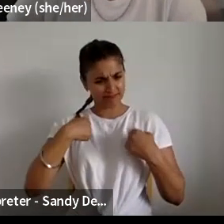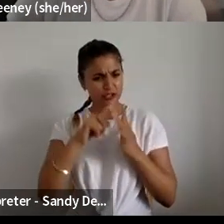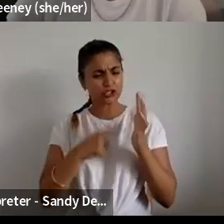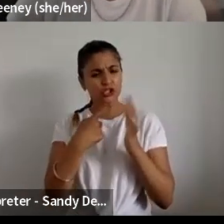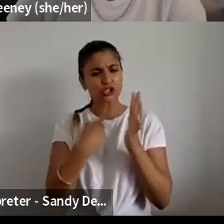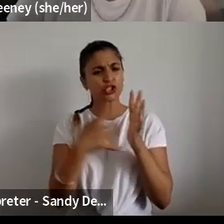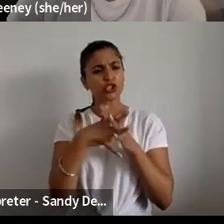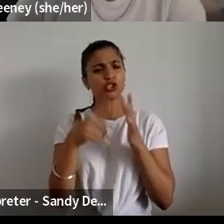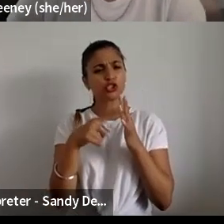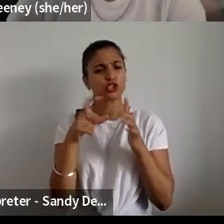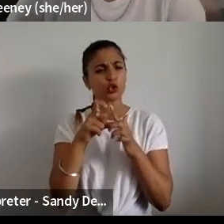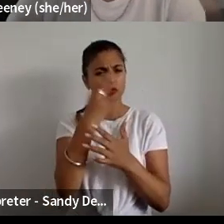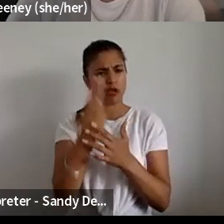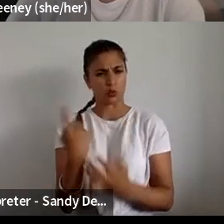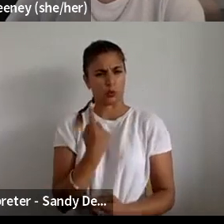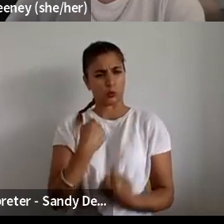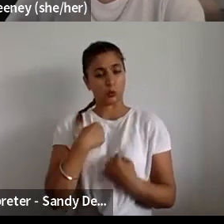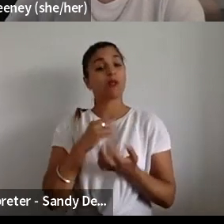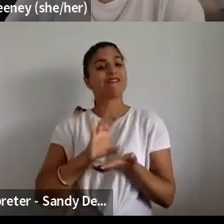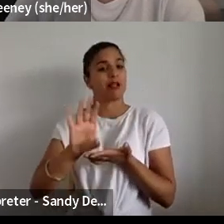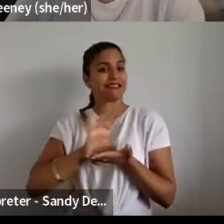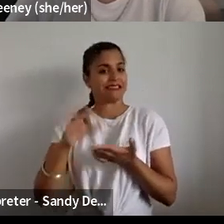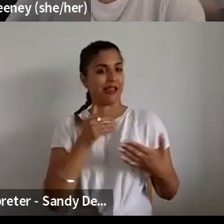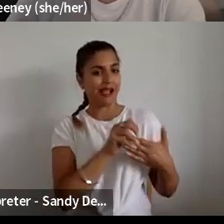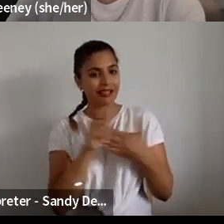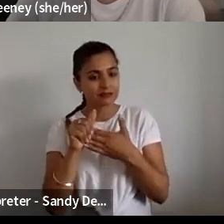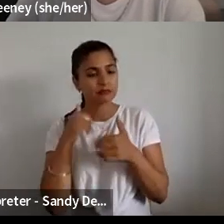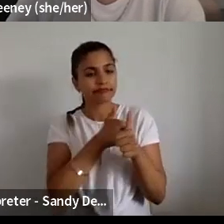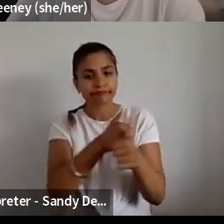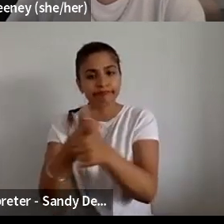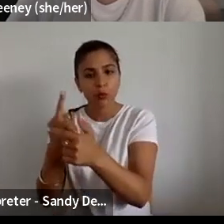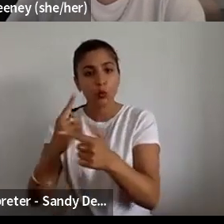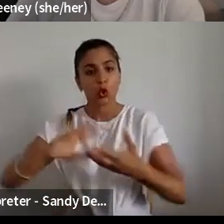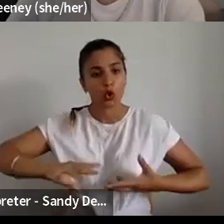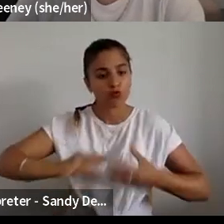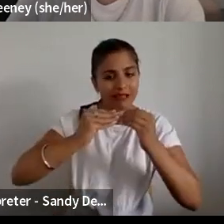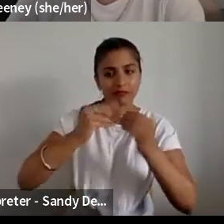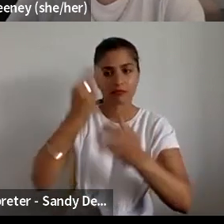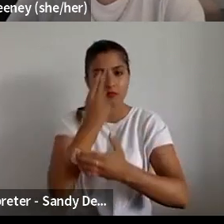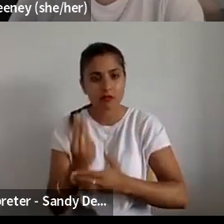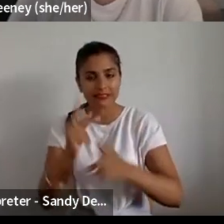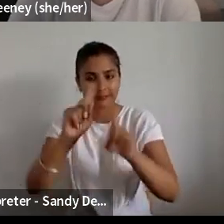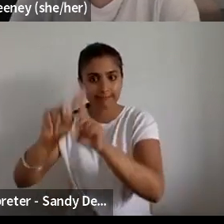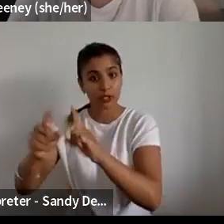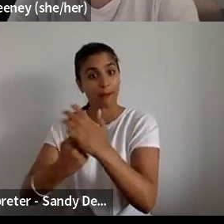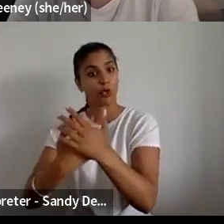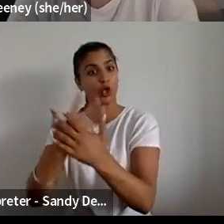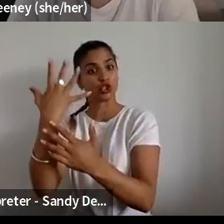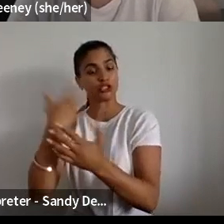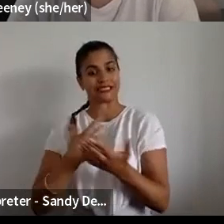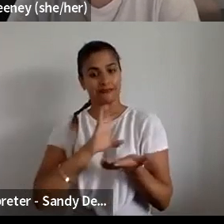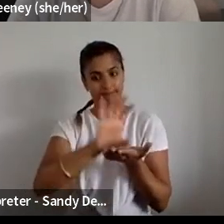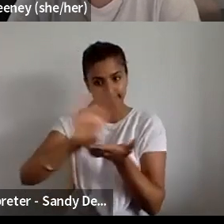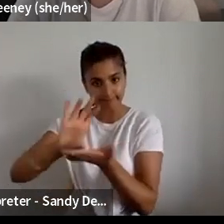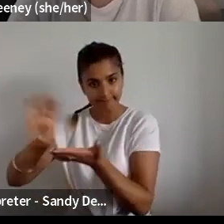funder dedicated to supporting early career artists, curators and producers to develop and thrive. And